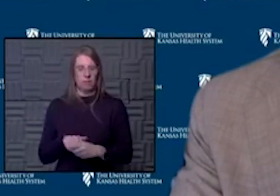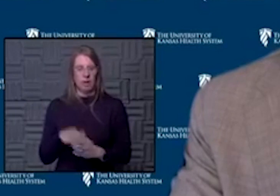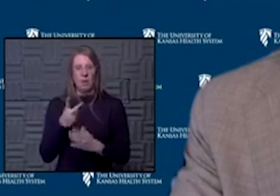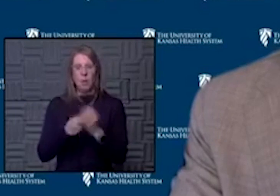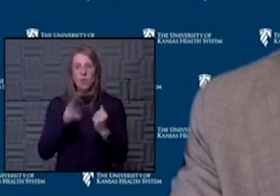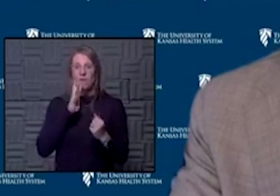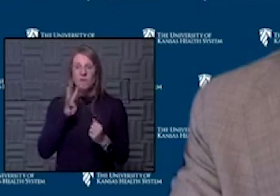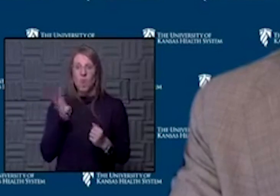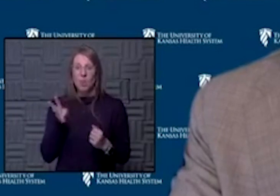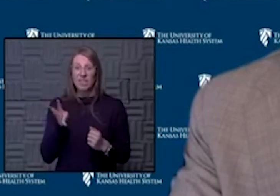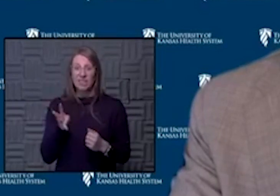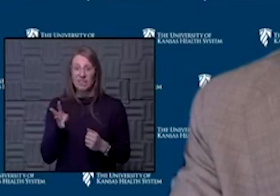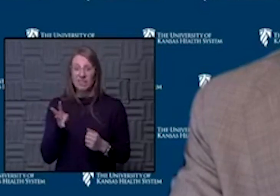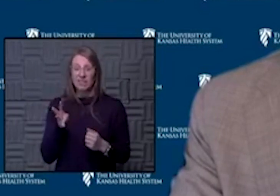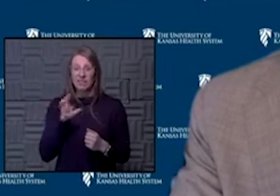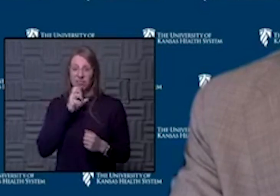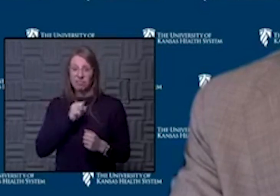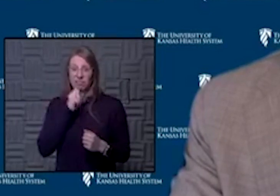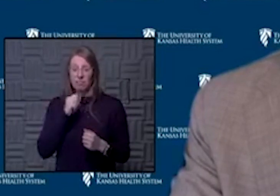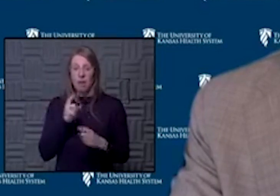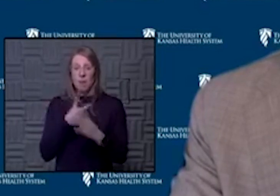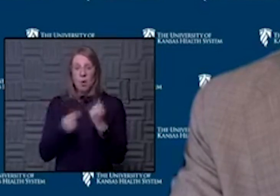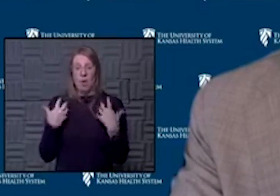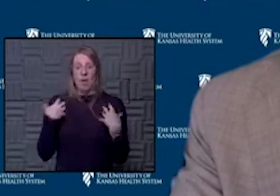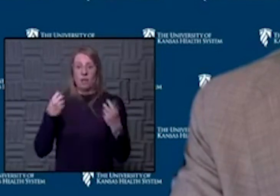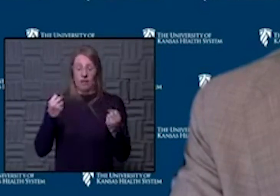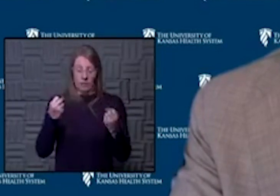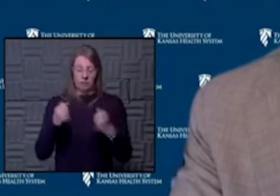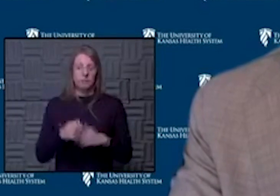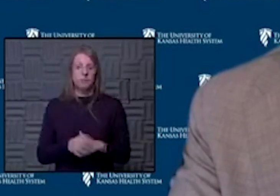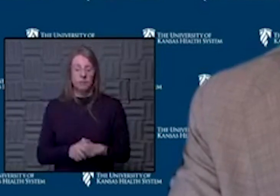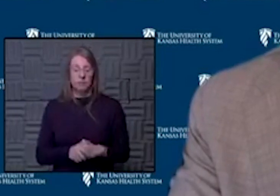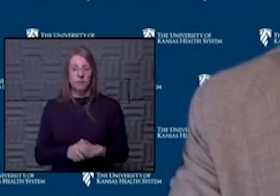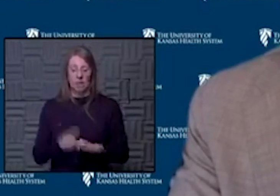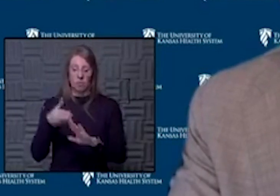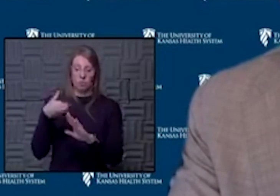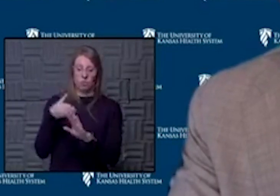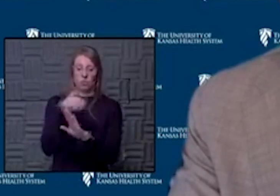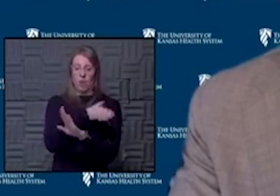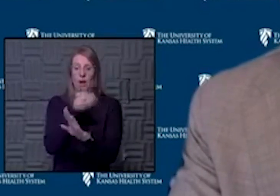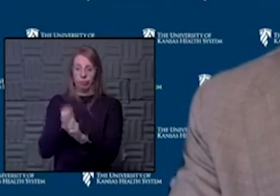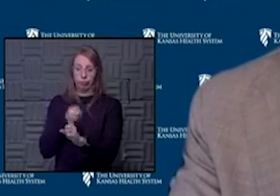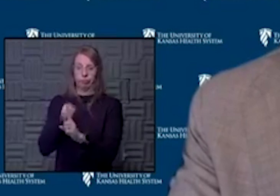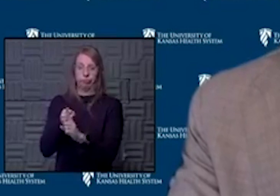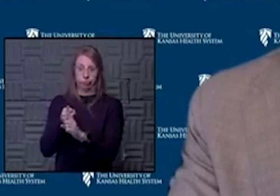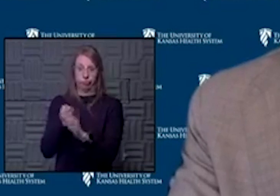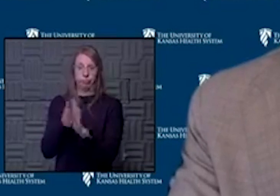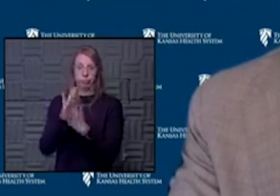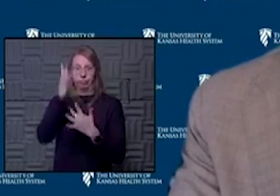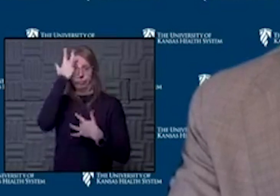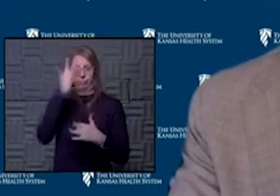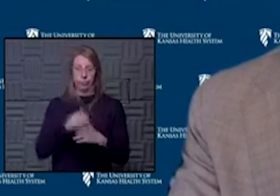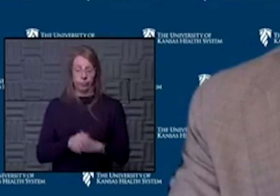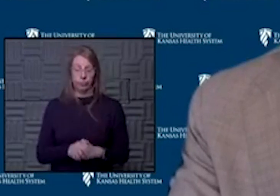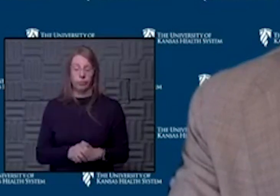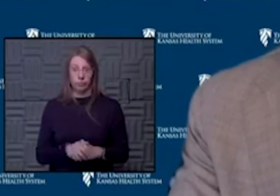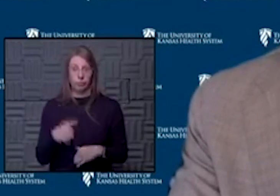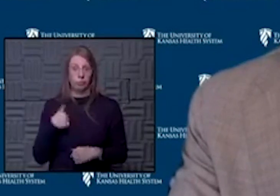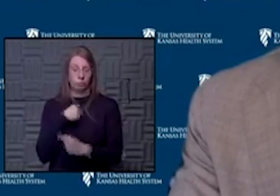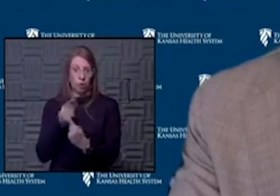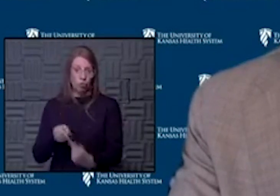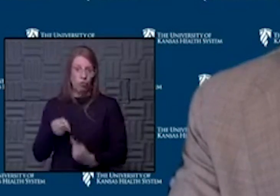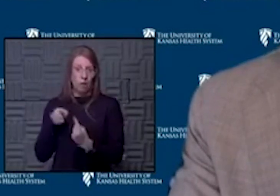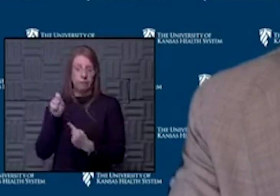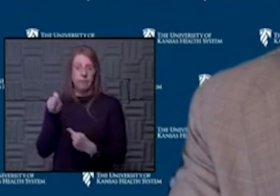in their forties. Um, and both of them were healthy prior, uh, to this. Um, and so we're, we're struggling. I mean,